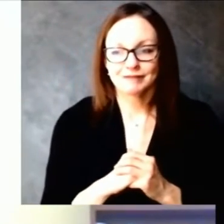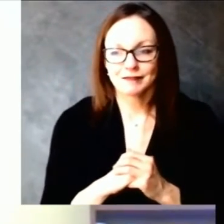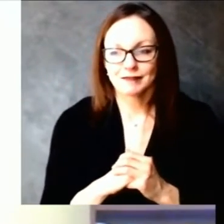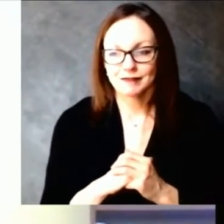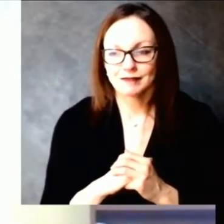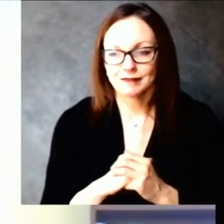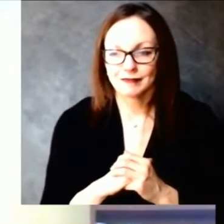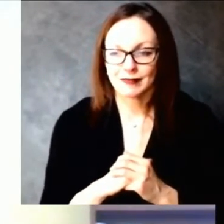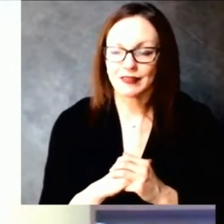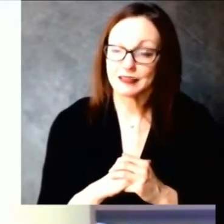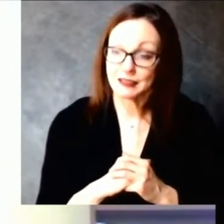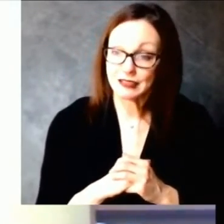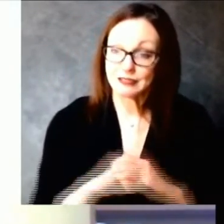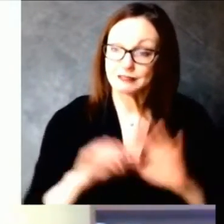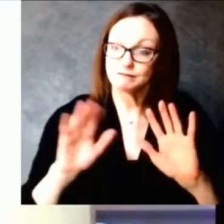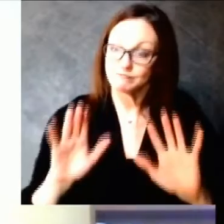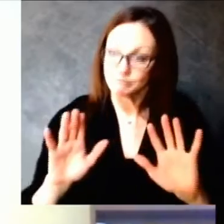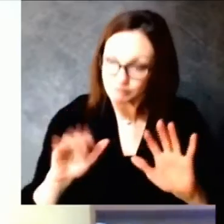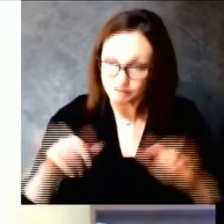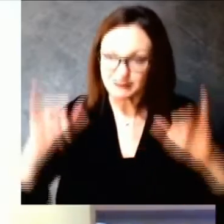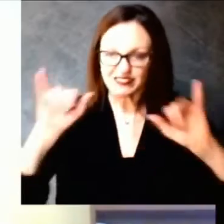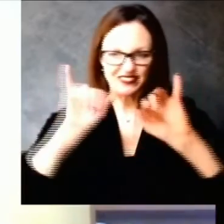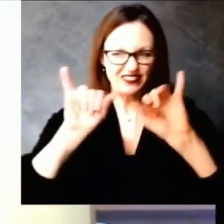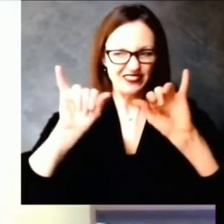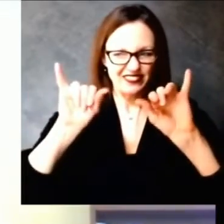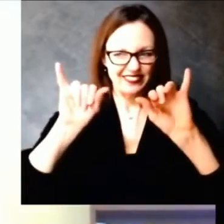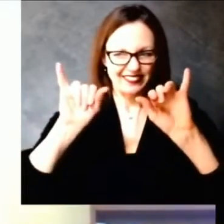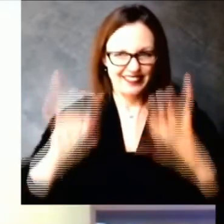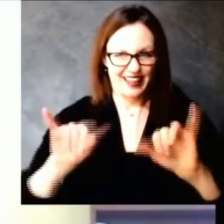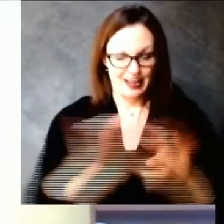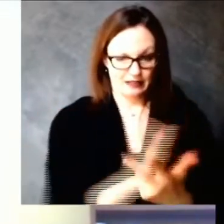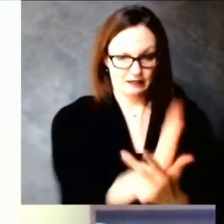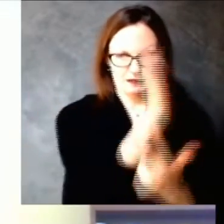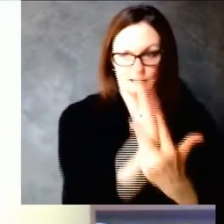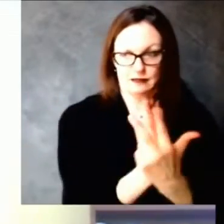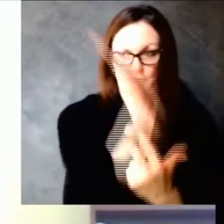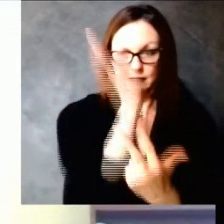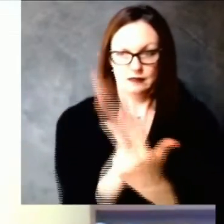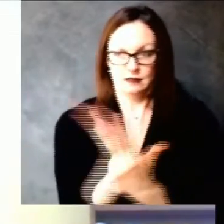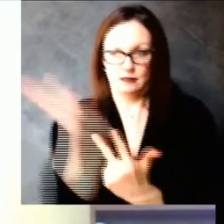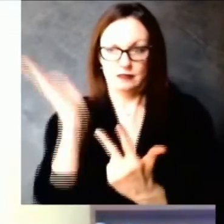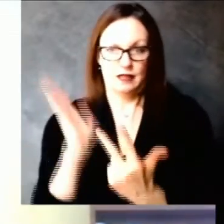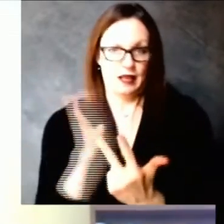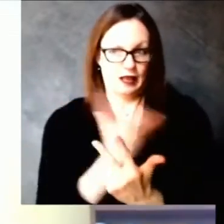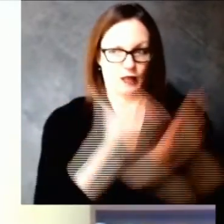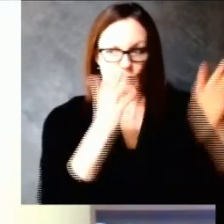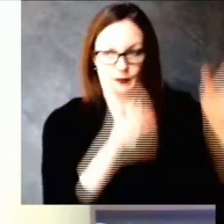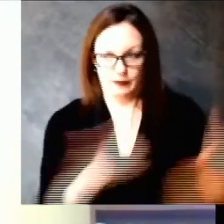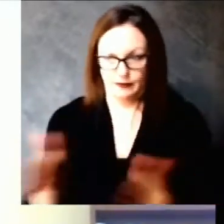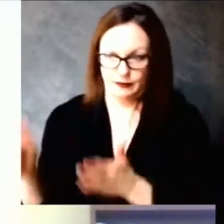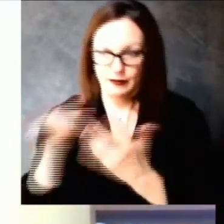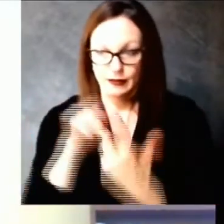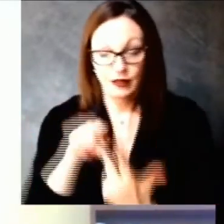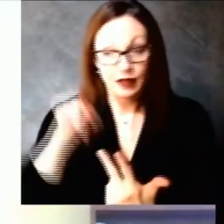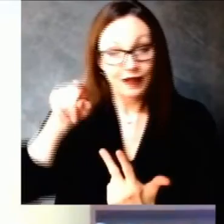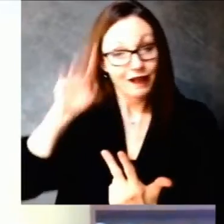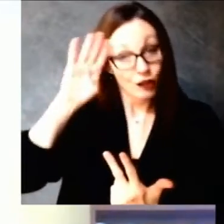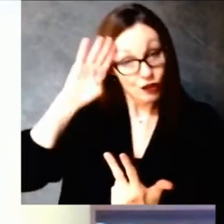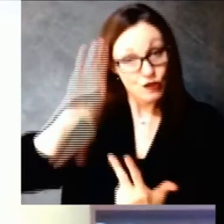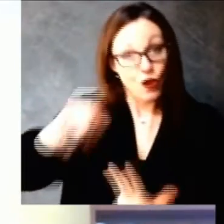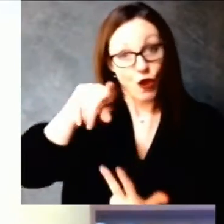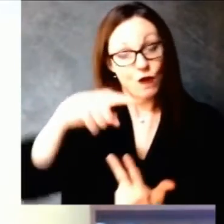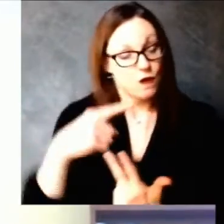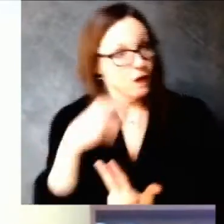qualified health centers we're excited about that it will take a little bit longer than immediately